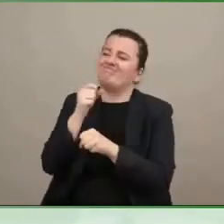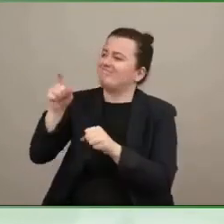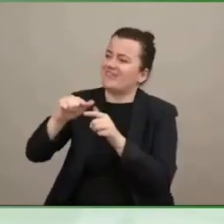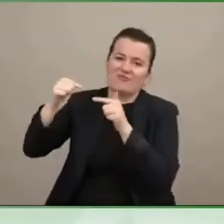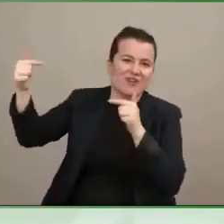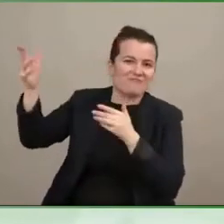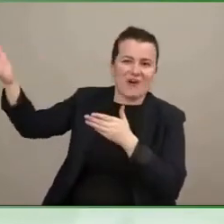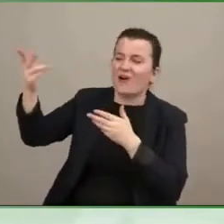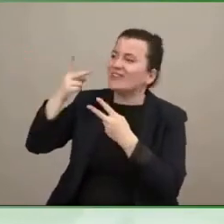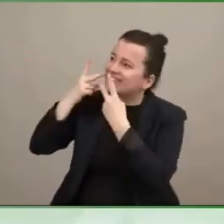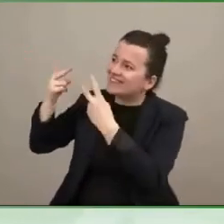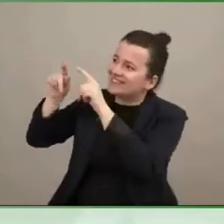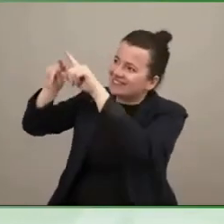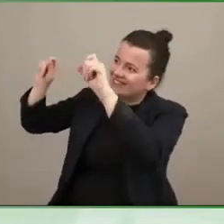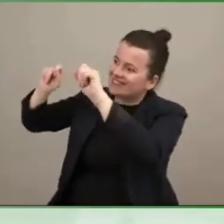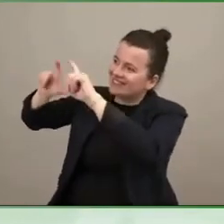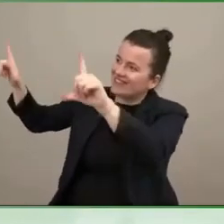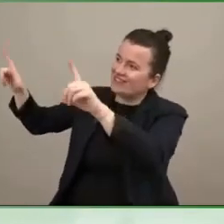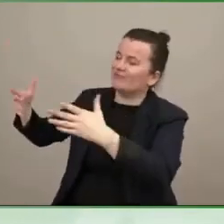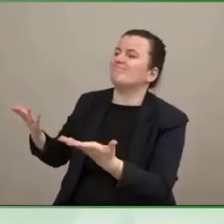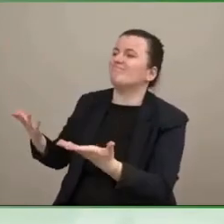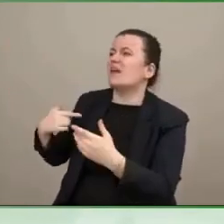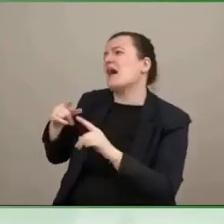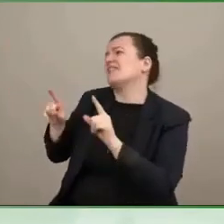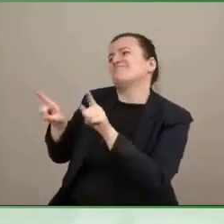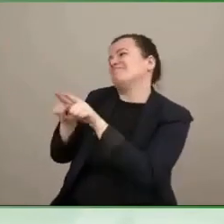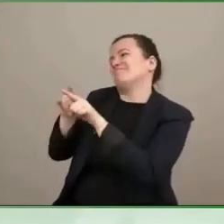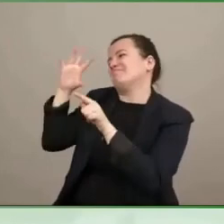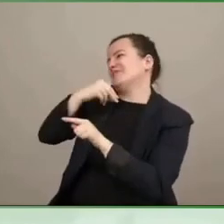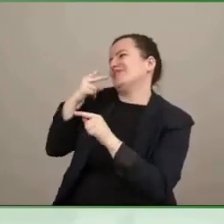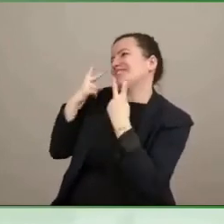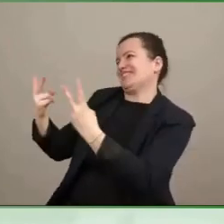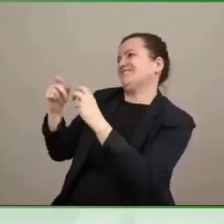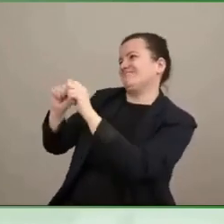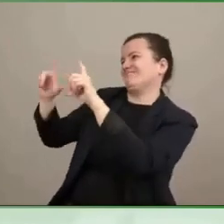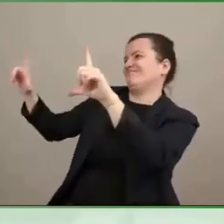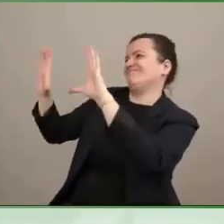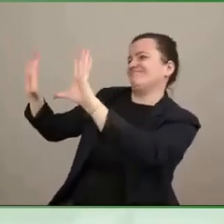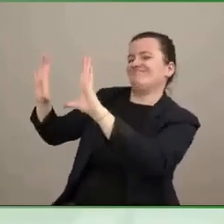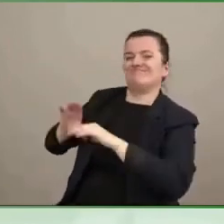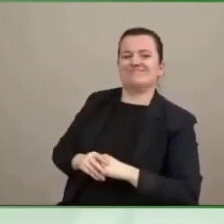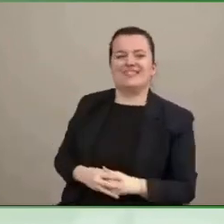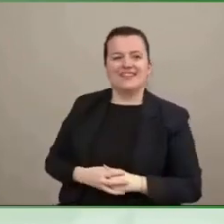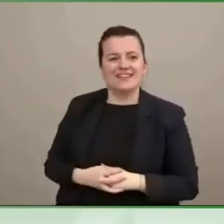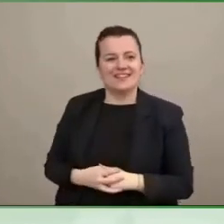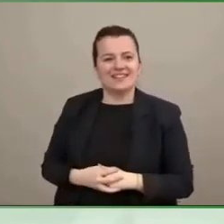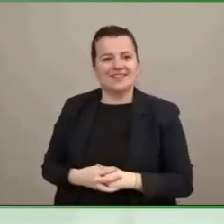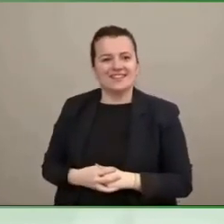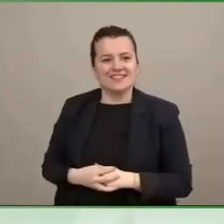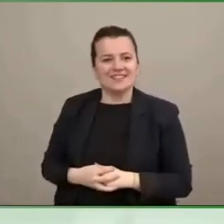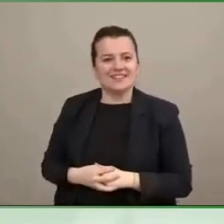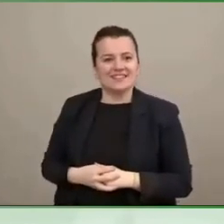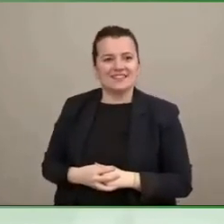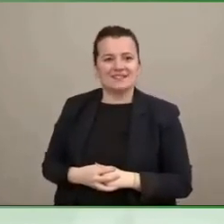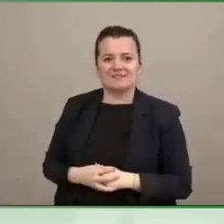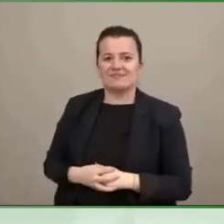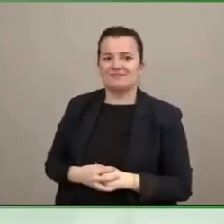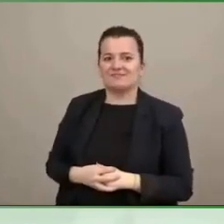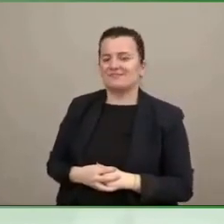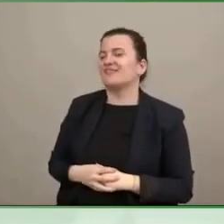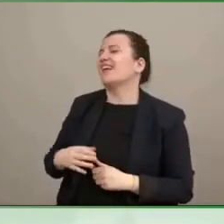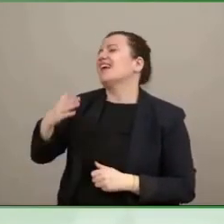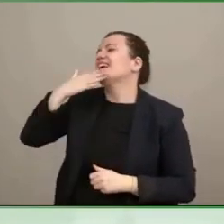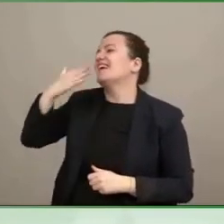on screen, that's absolutely great. It's not, you know, it's not first best. It's second best. But thank you so much, Elaine.